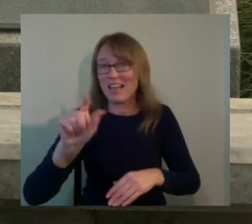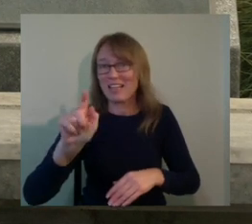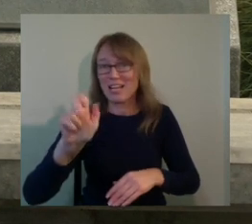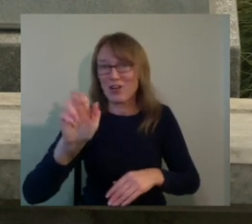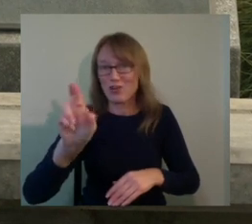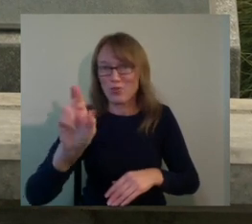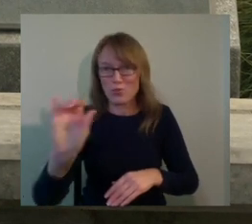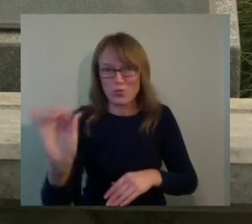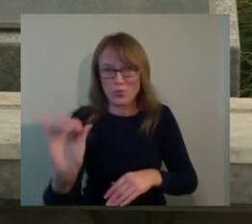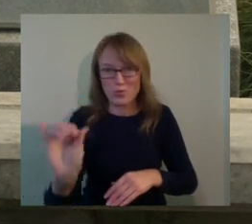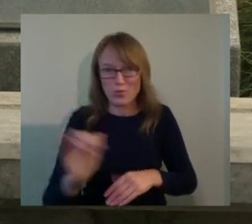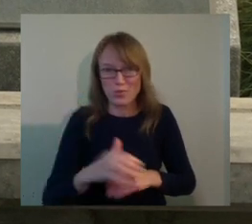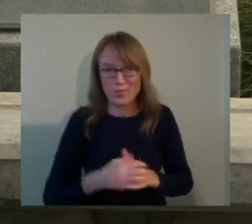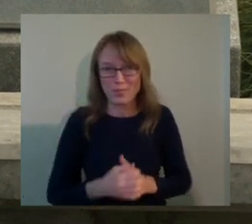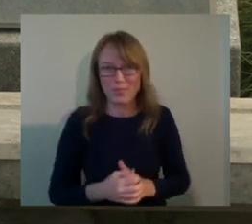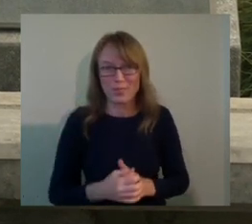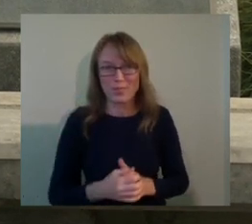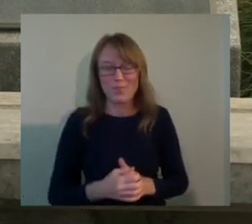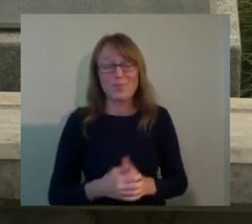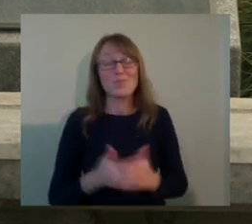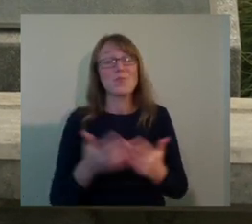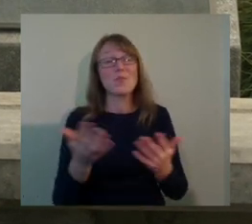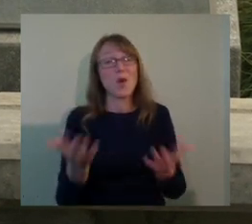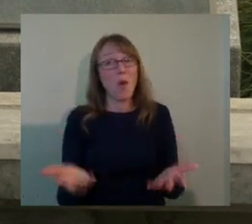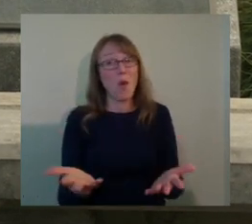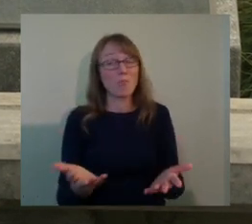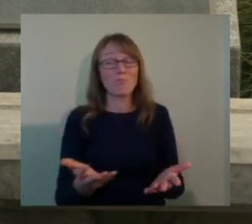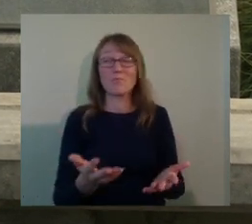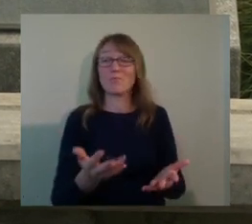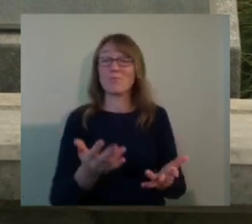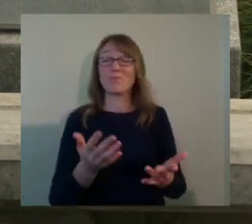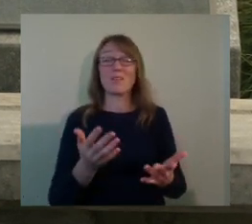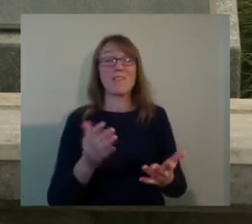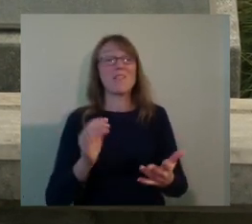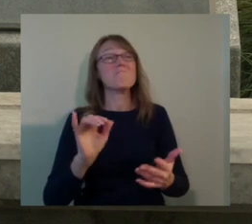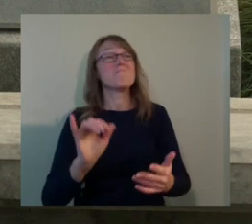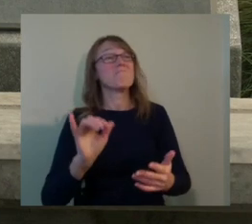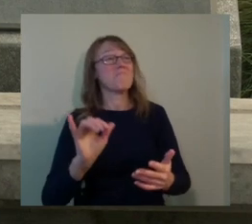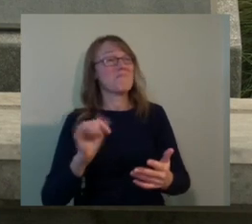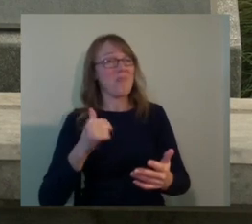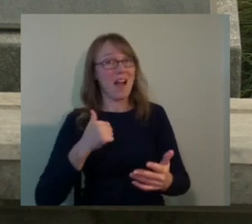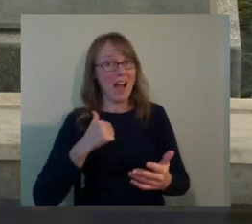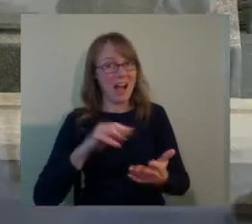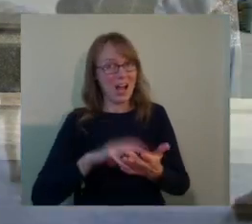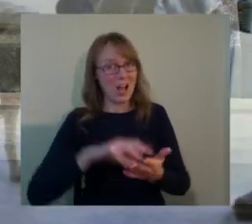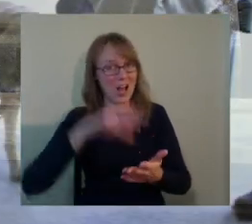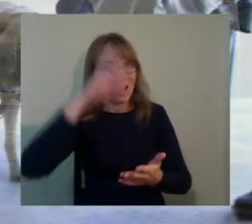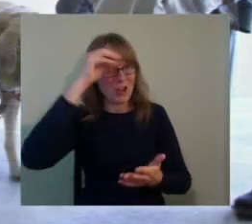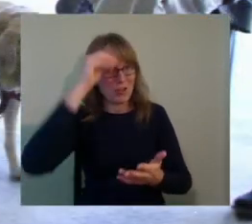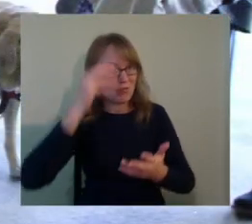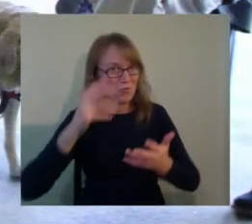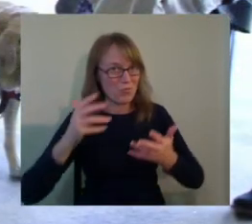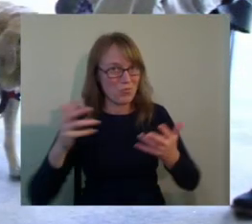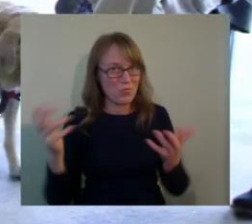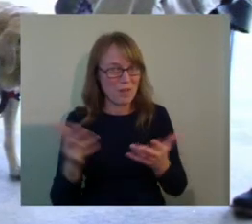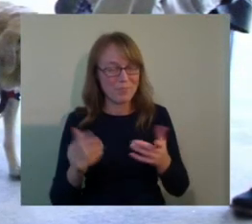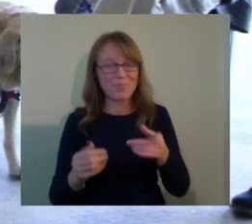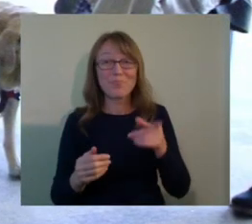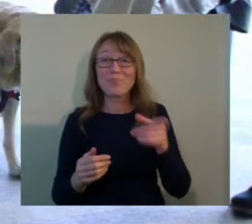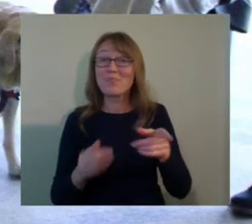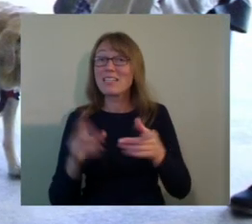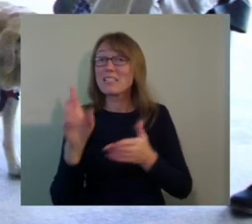what, what I ultimately learned in all of this is, is that the difficulty that designers have